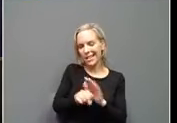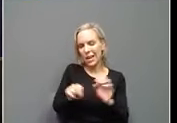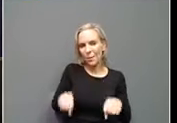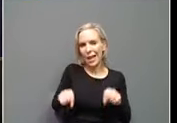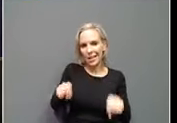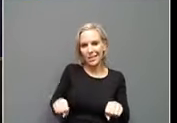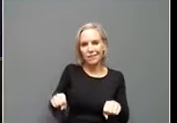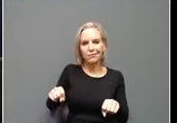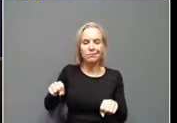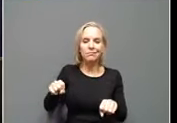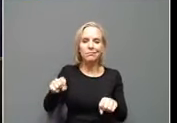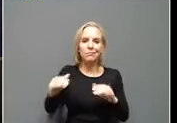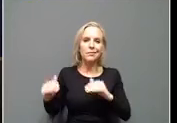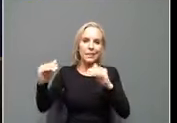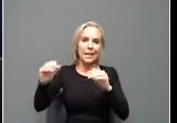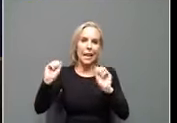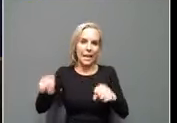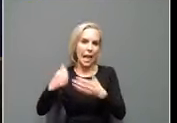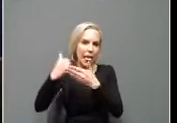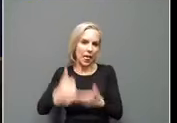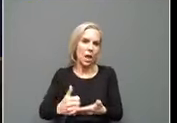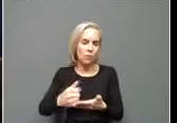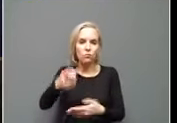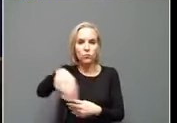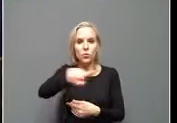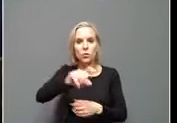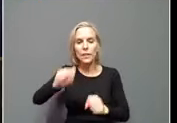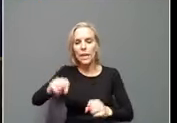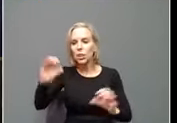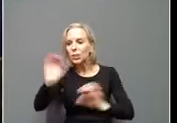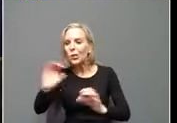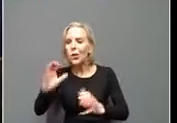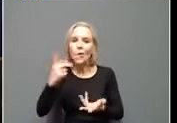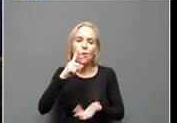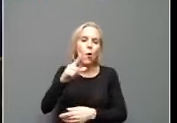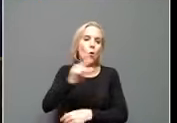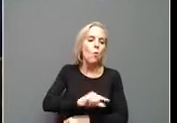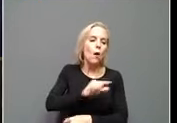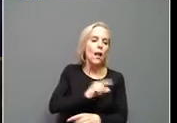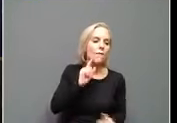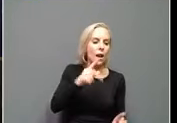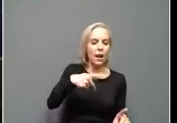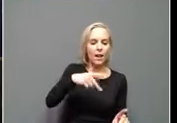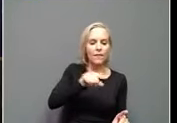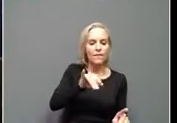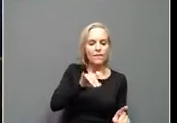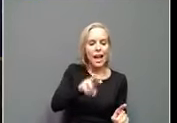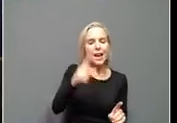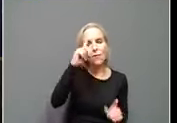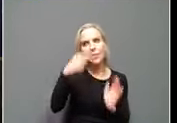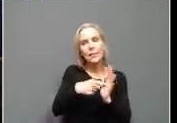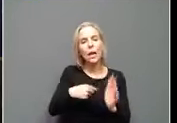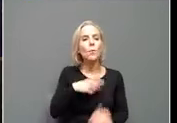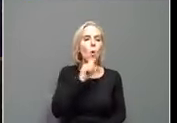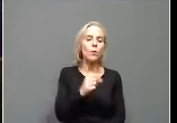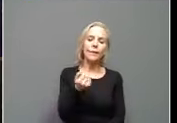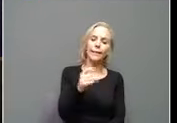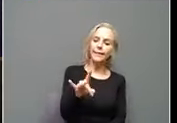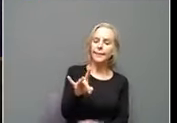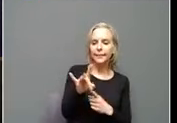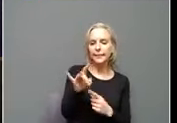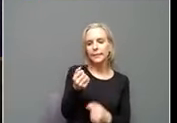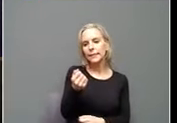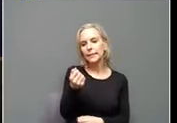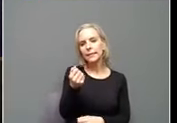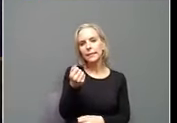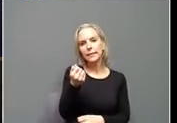help you search if you only qualify, say, for Pfizer. If you are 18 and 17, 16,